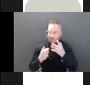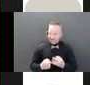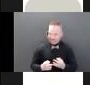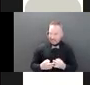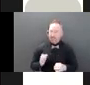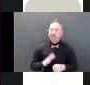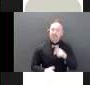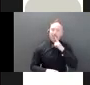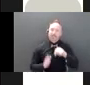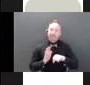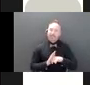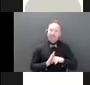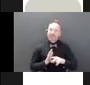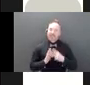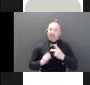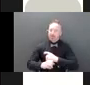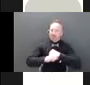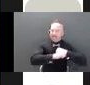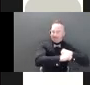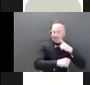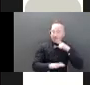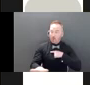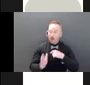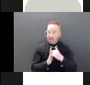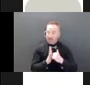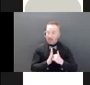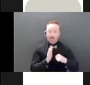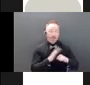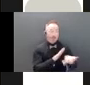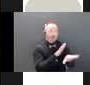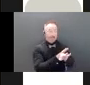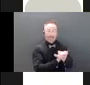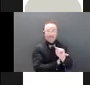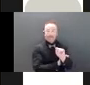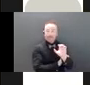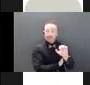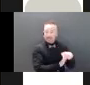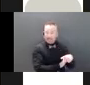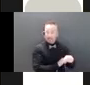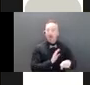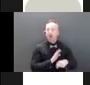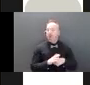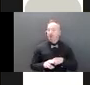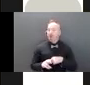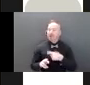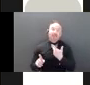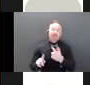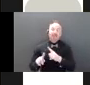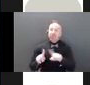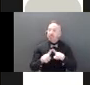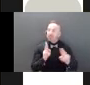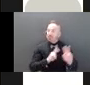your account. And you can name more than one trusted contact person or name different trusted contact persons for different accounts.